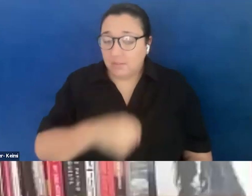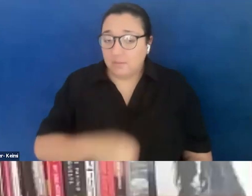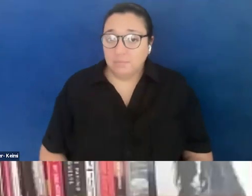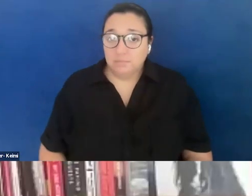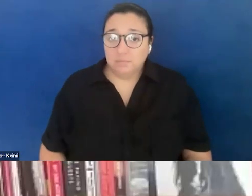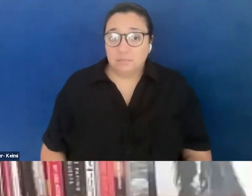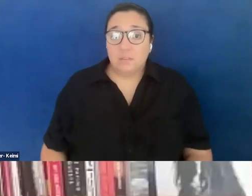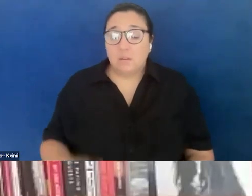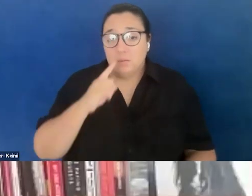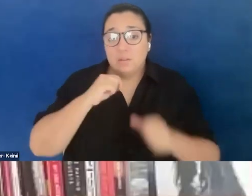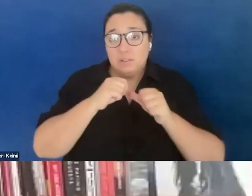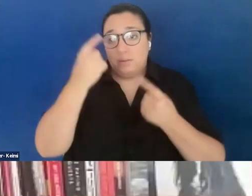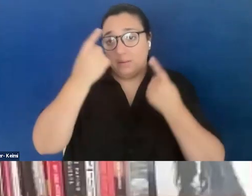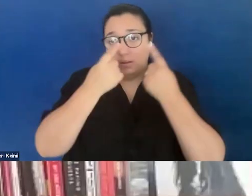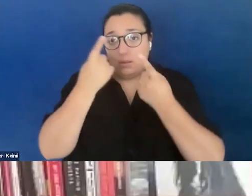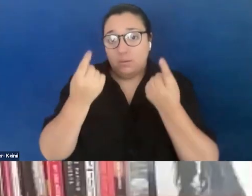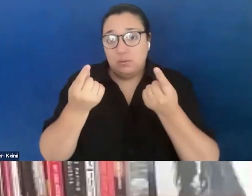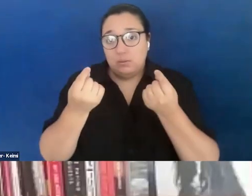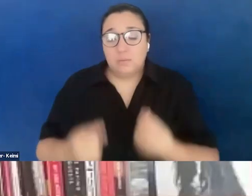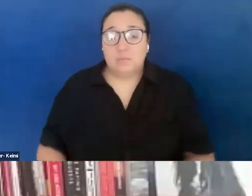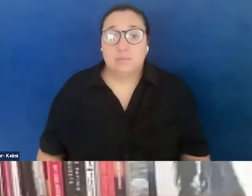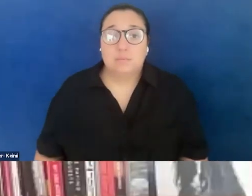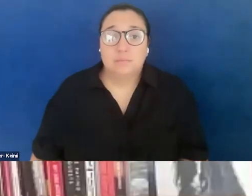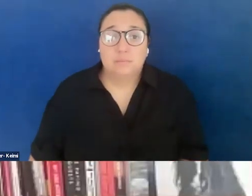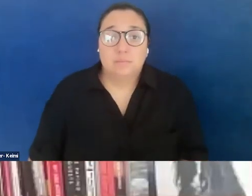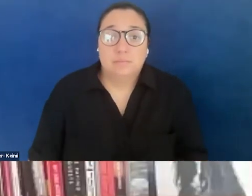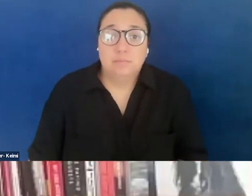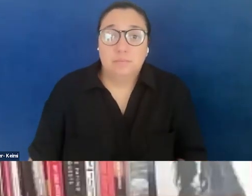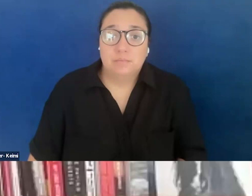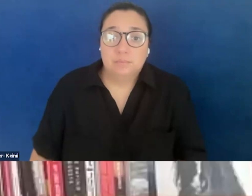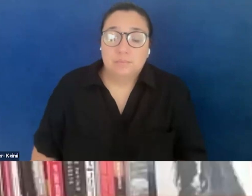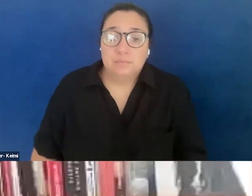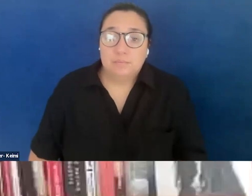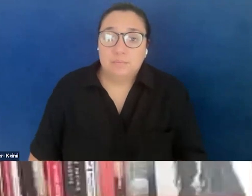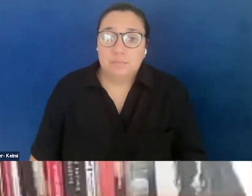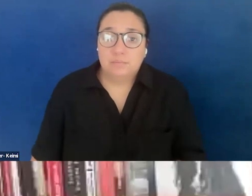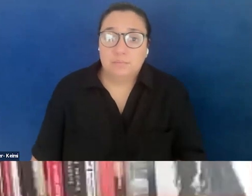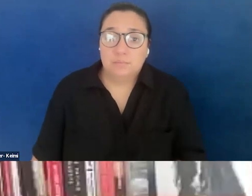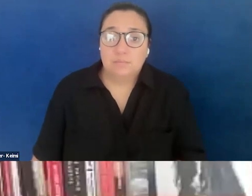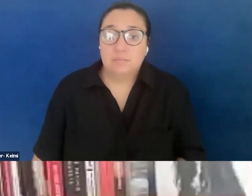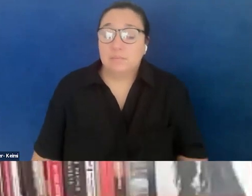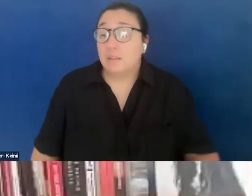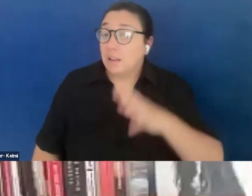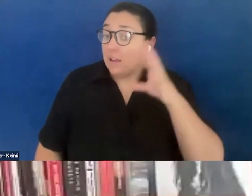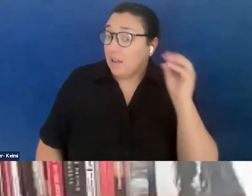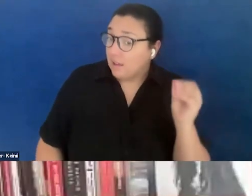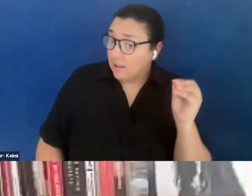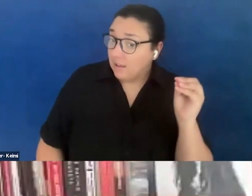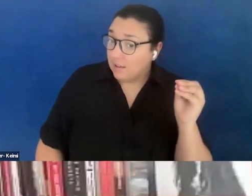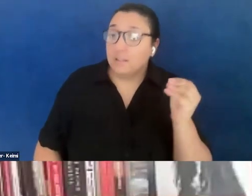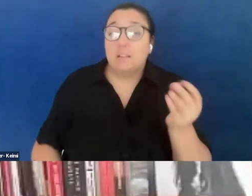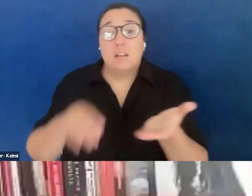continue to think about what we can do together. I would love to continue to collaborate. And students, you got to actually